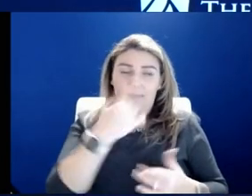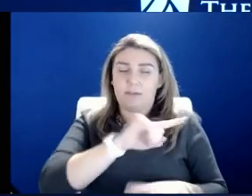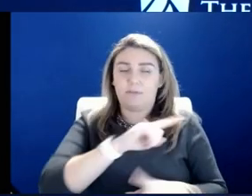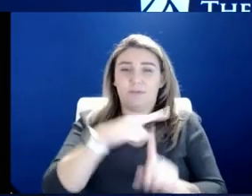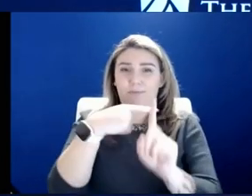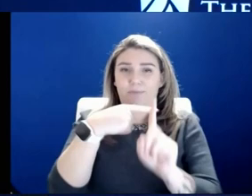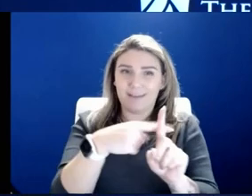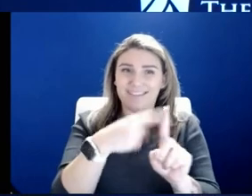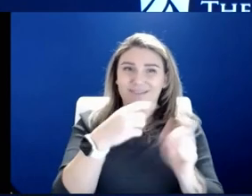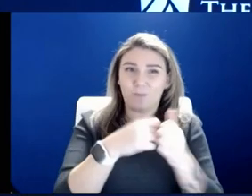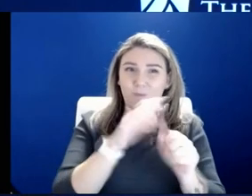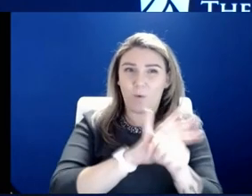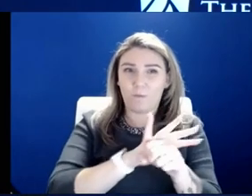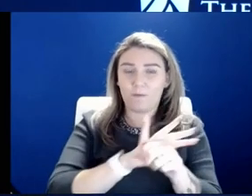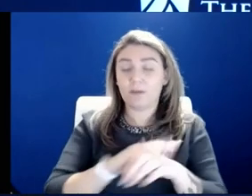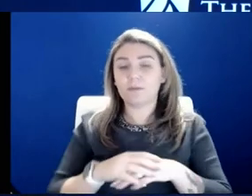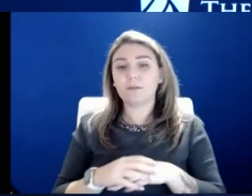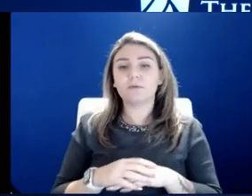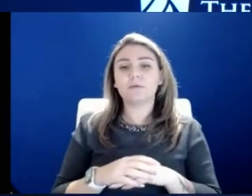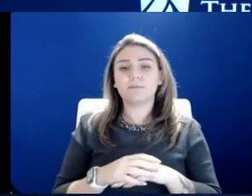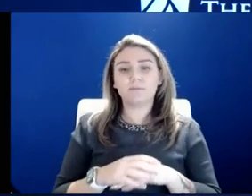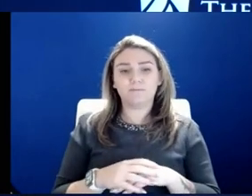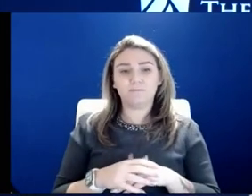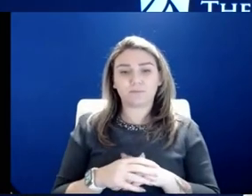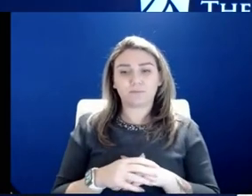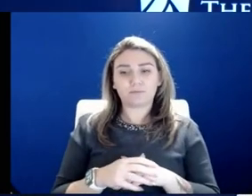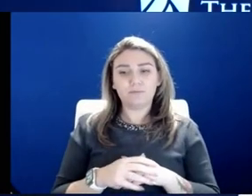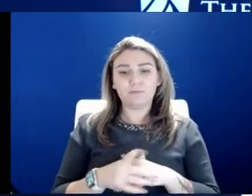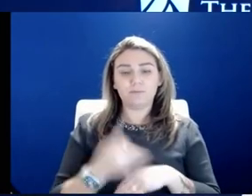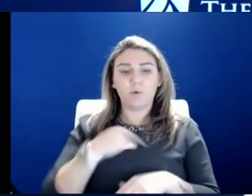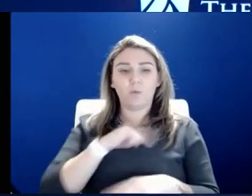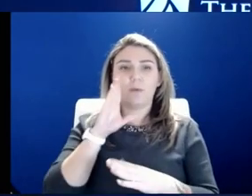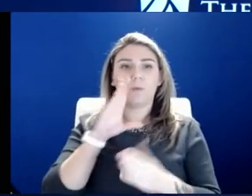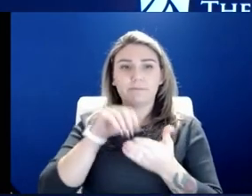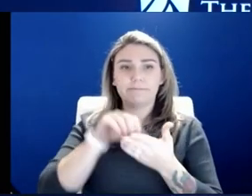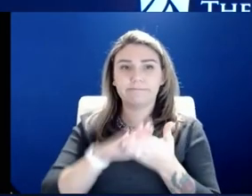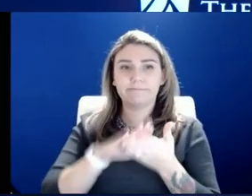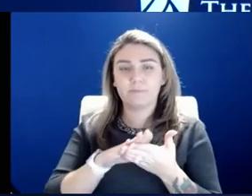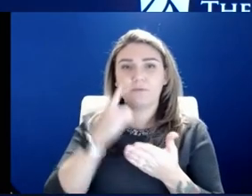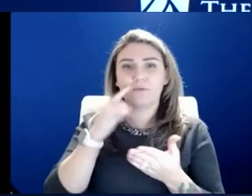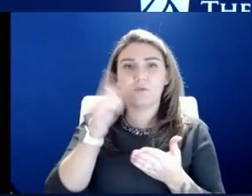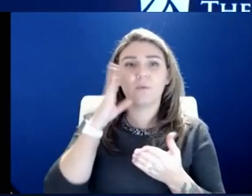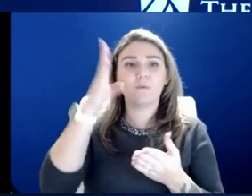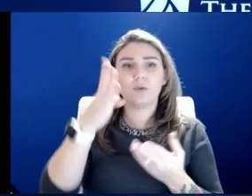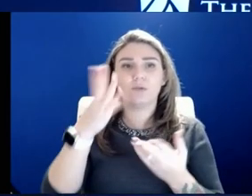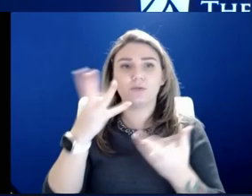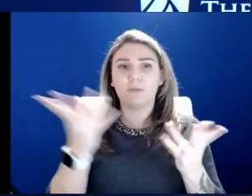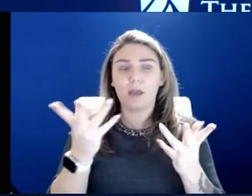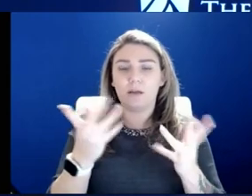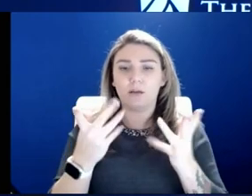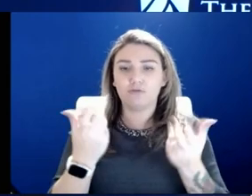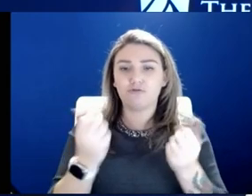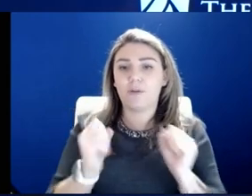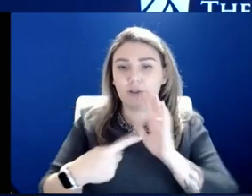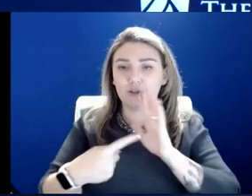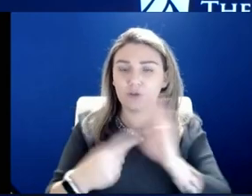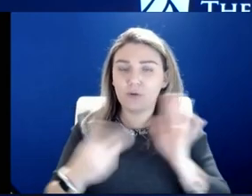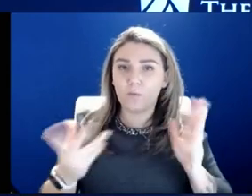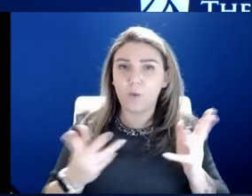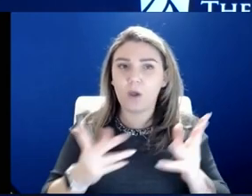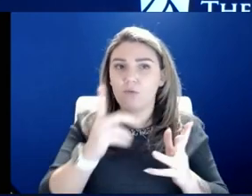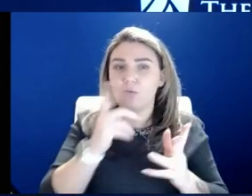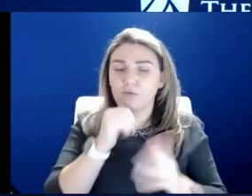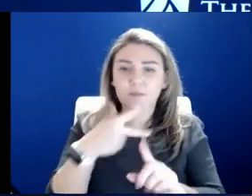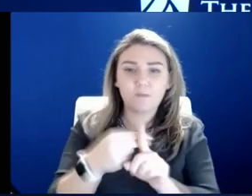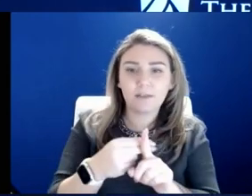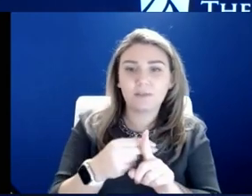we'll, we'll, we'll document that to you in the future. But what we're going to end up trying to show you is who's vaccinated, who had